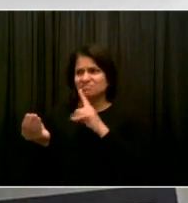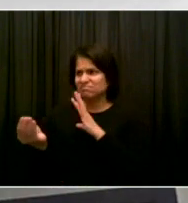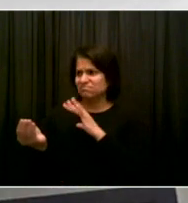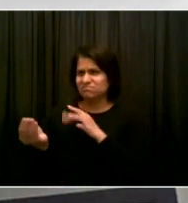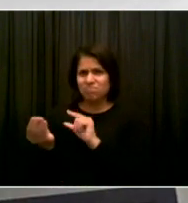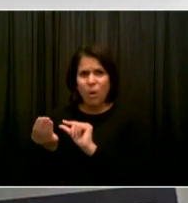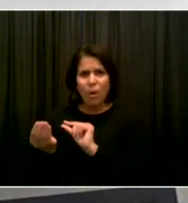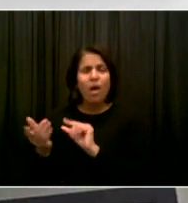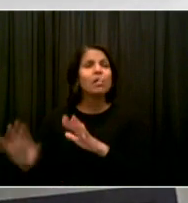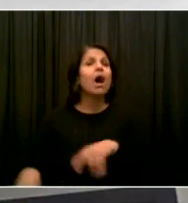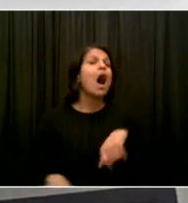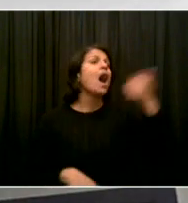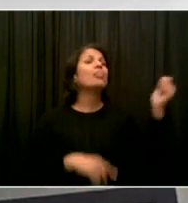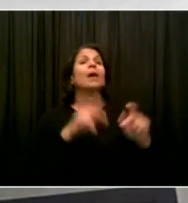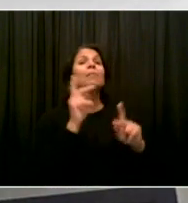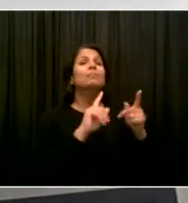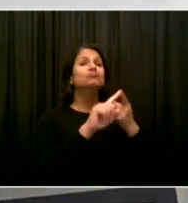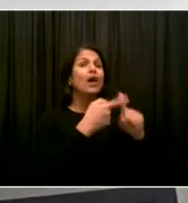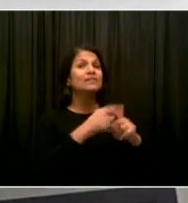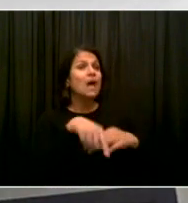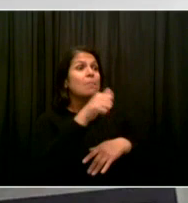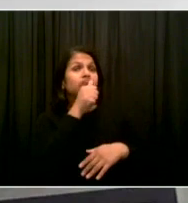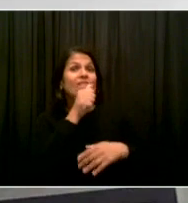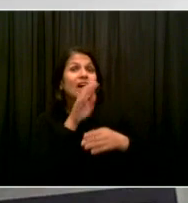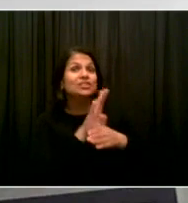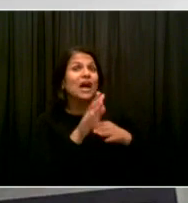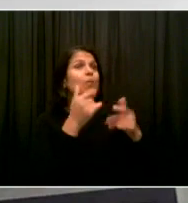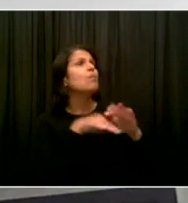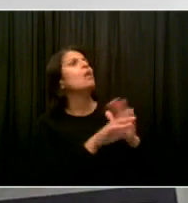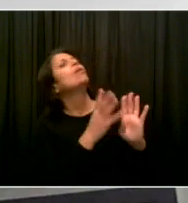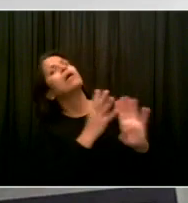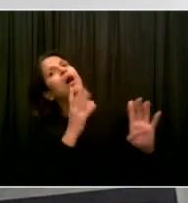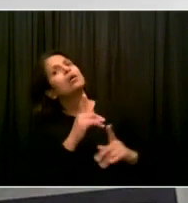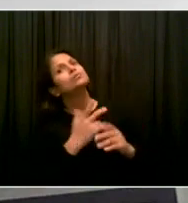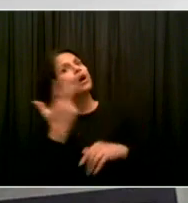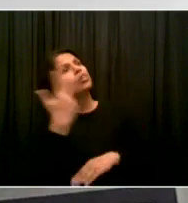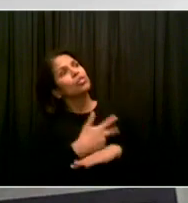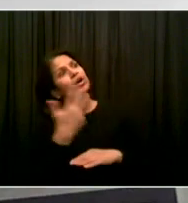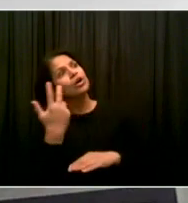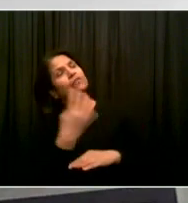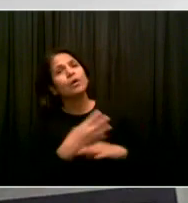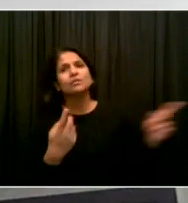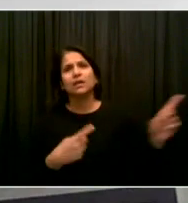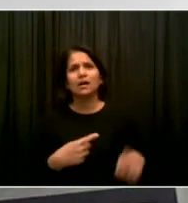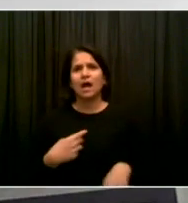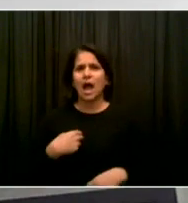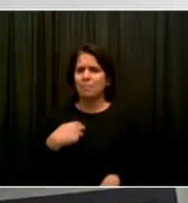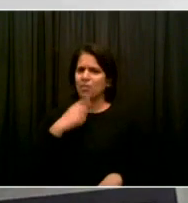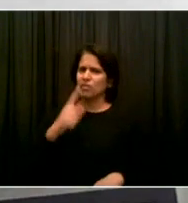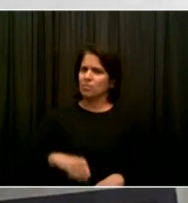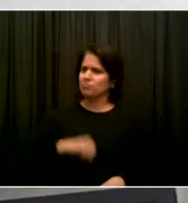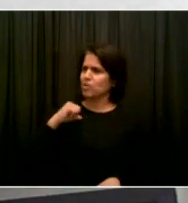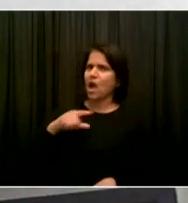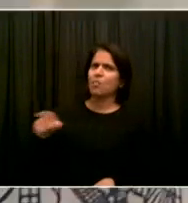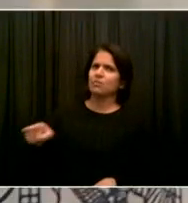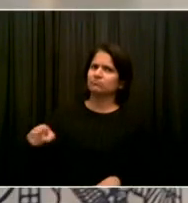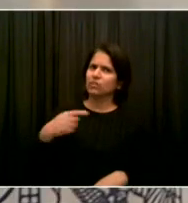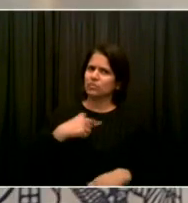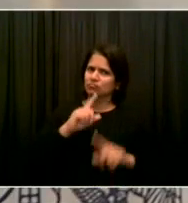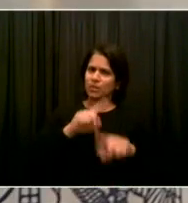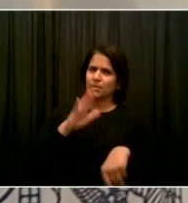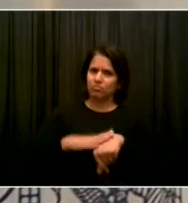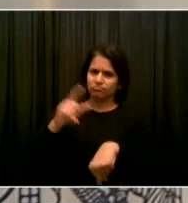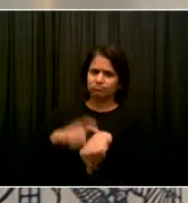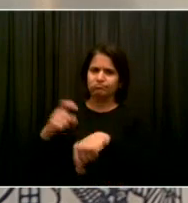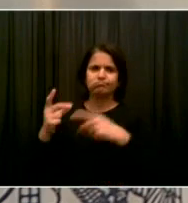waiting three days later for results. Our response times are doing great. Thank you, sir. Thank you. And go ahead, Dr. Ted